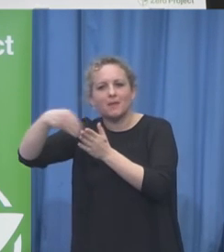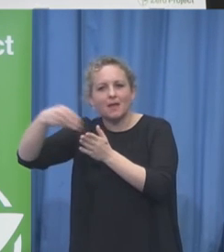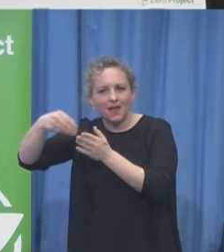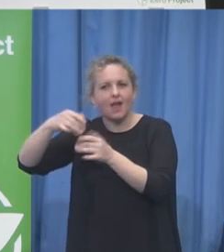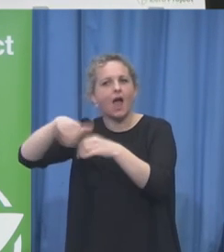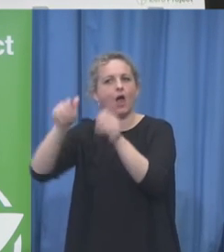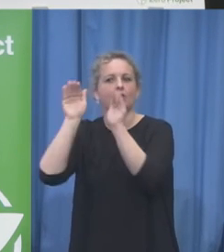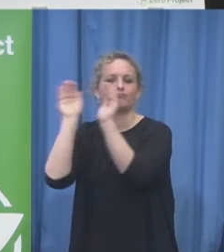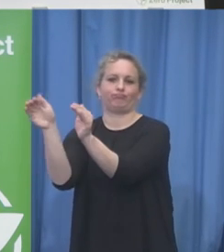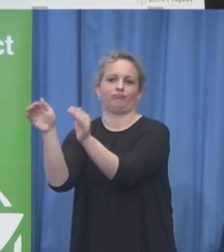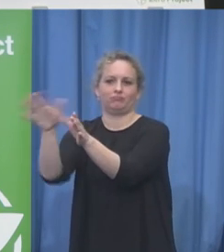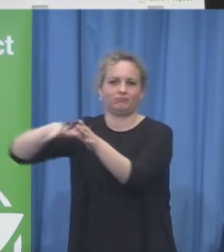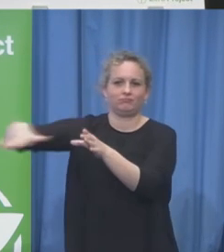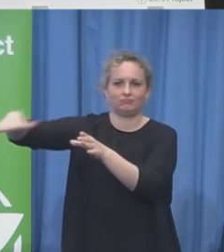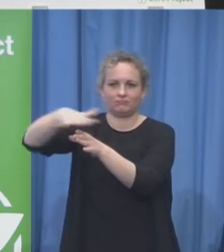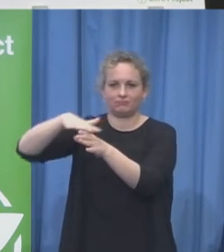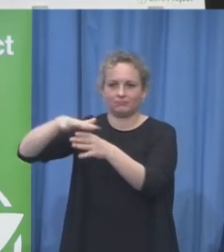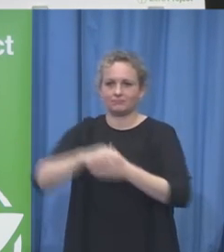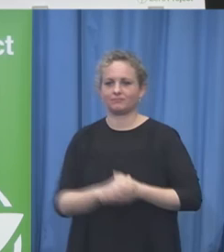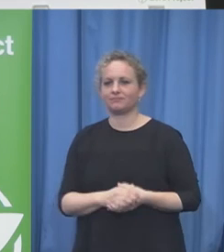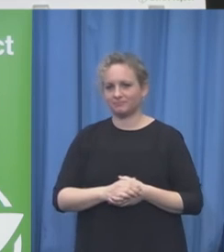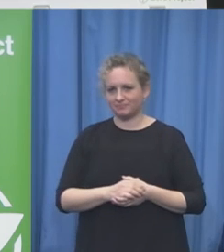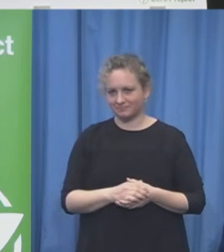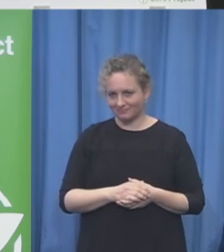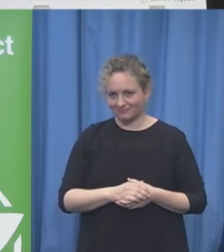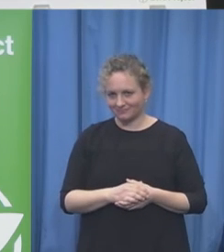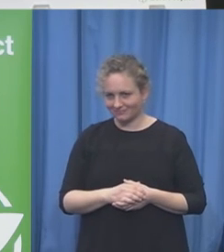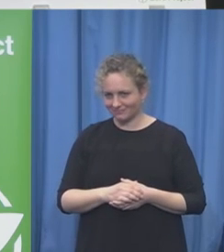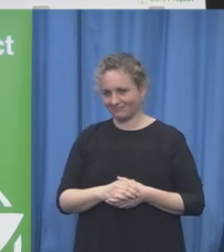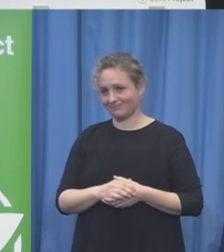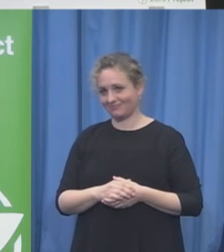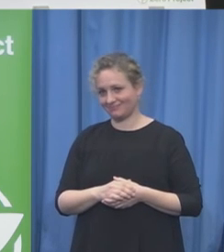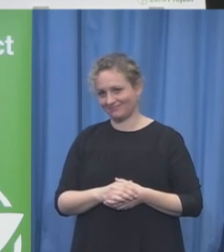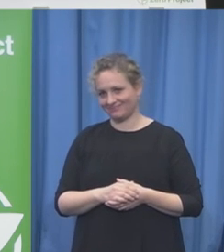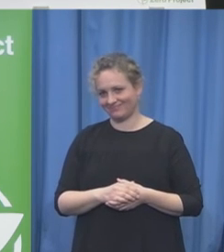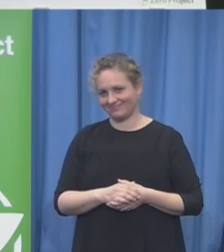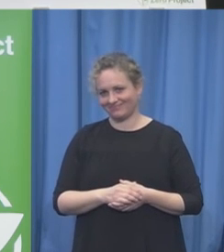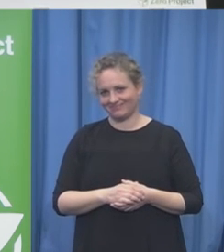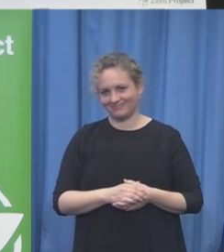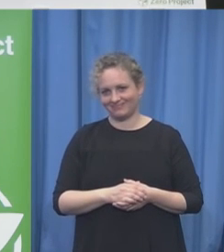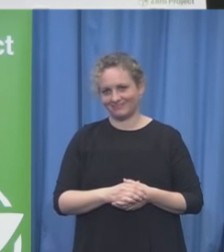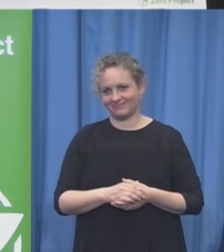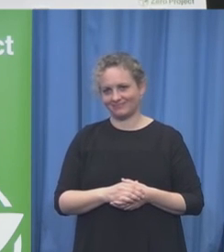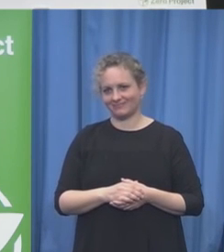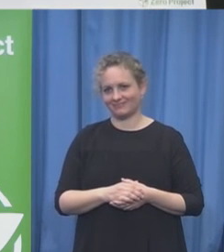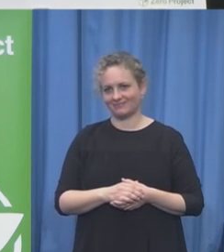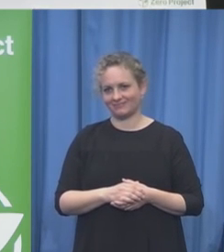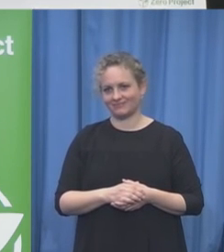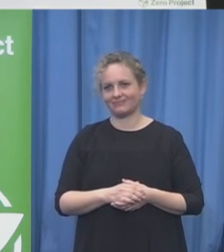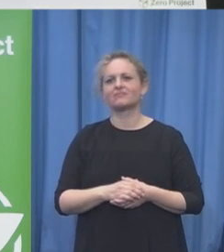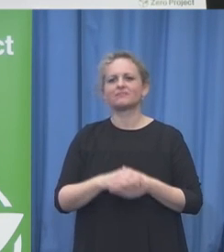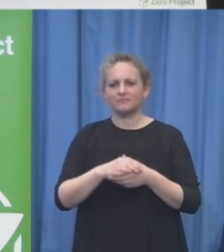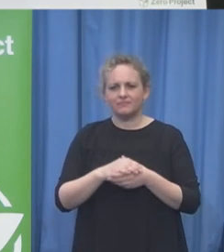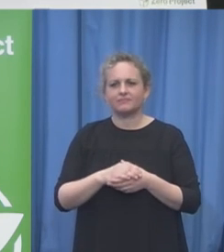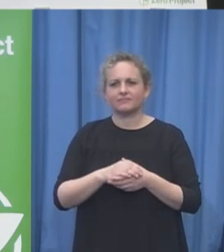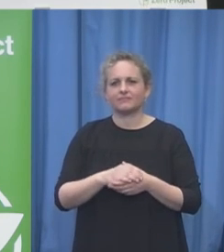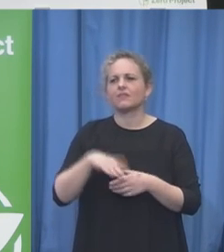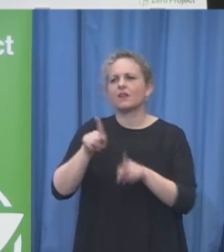Immaculada Plasencia Poitrero from the European Commission